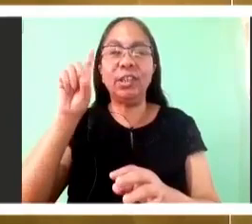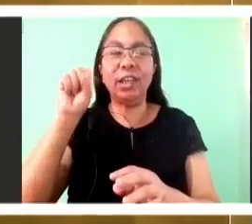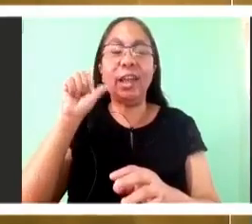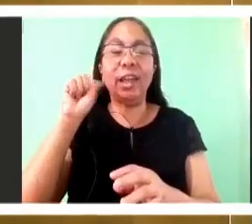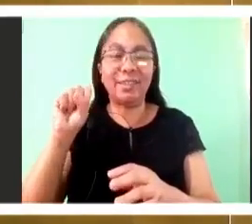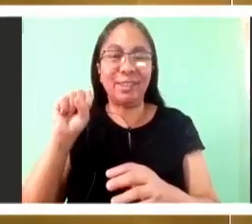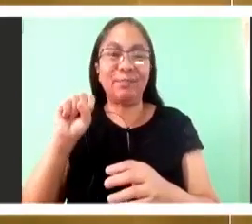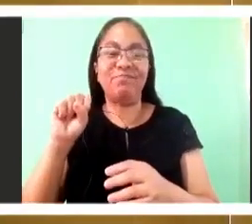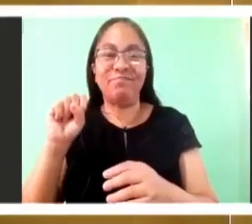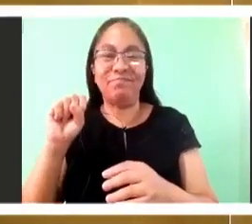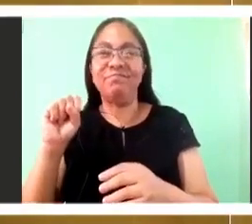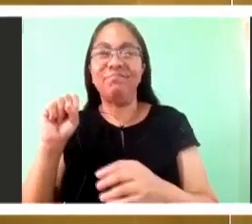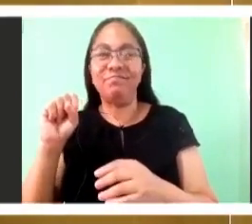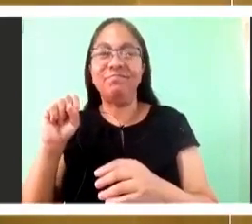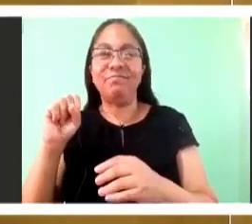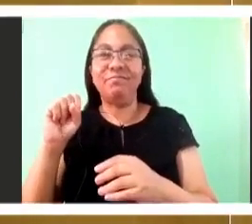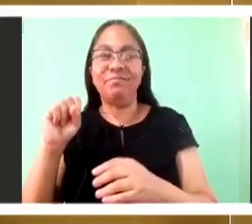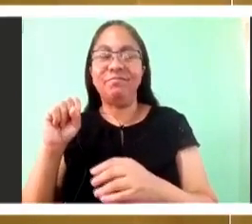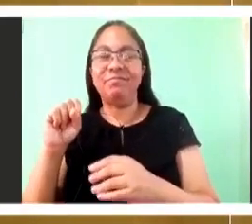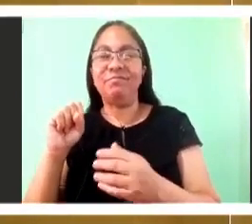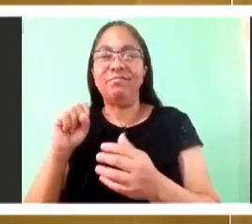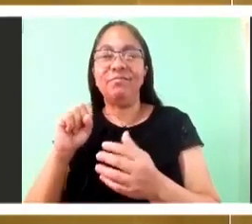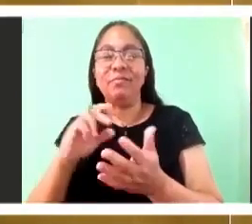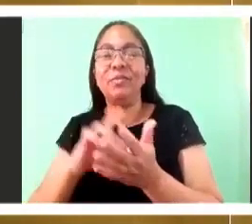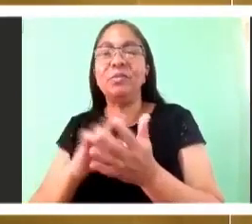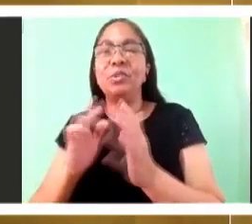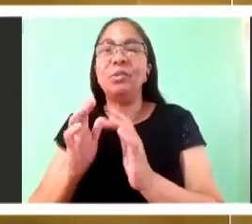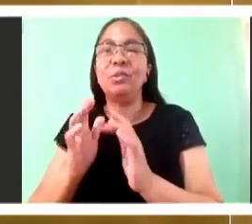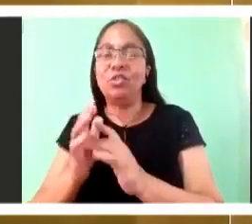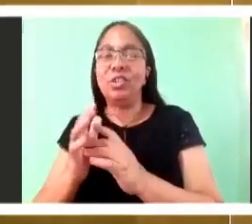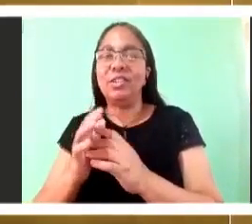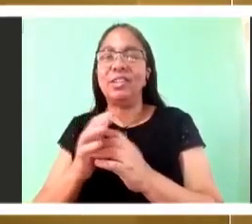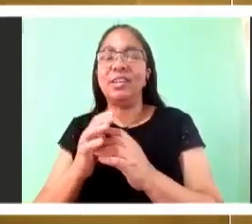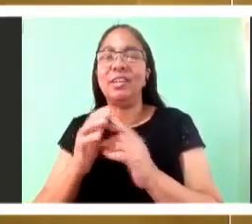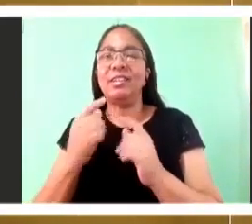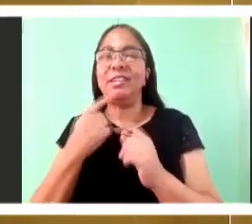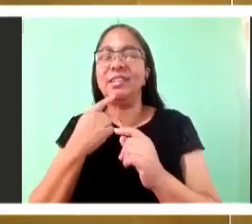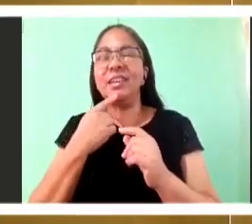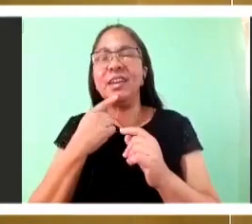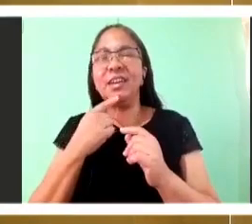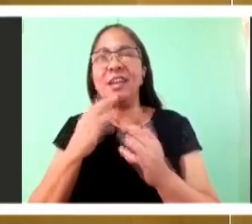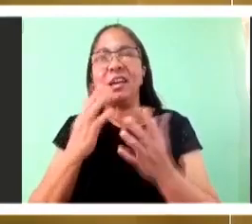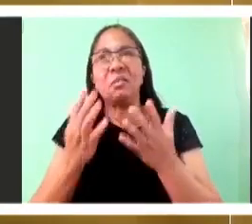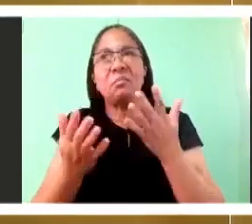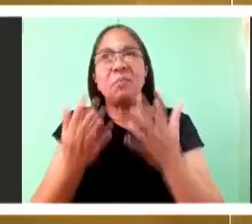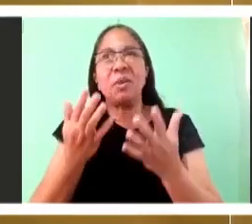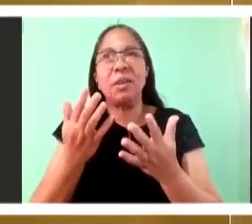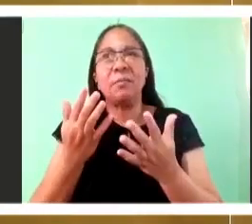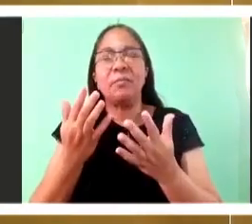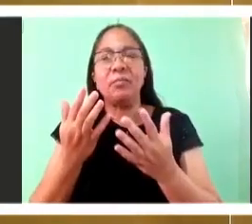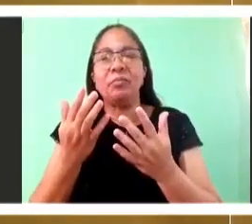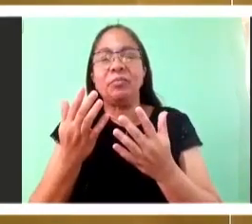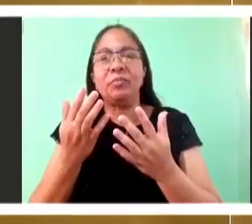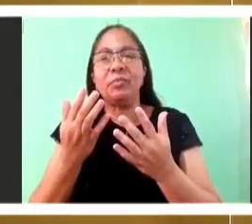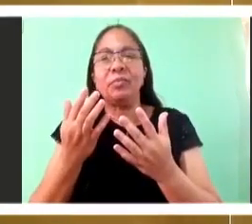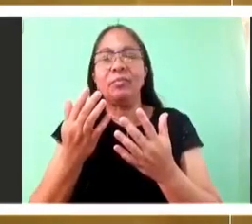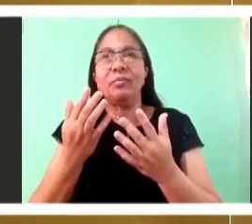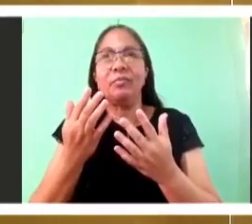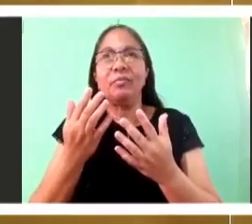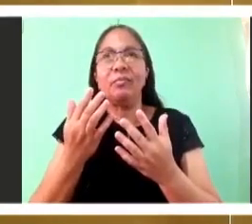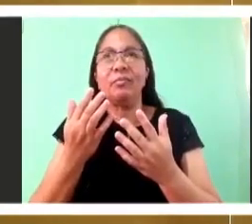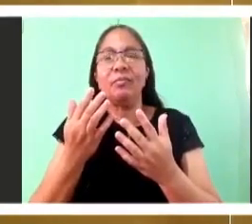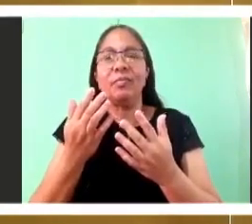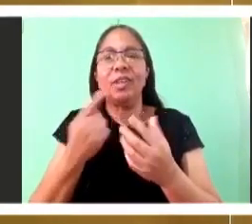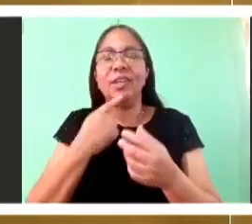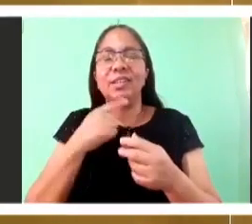that he was God. He did not believe that he was the bread of life. And he did not believe the words and the